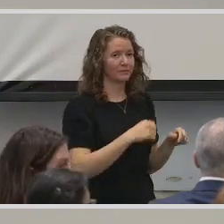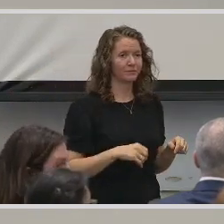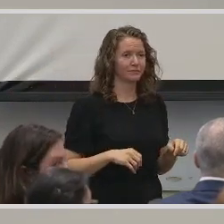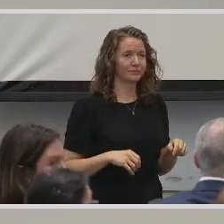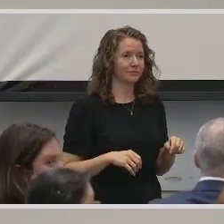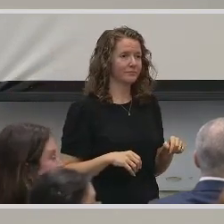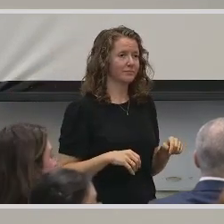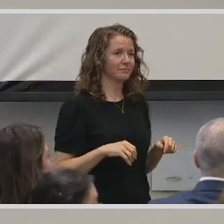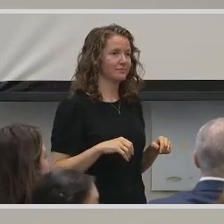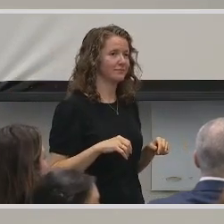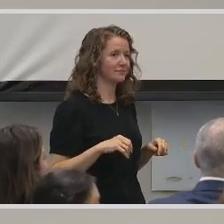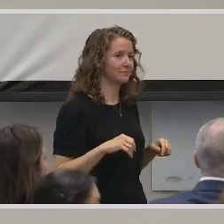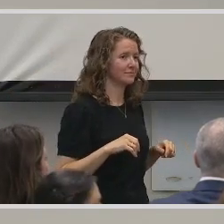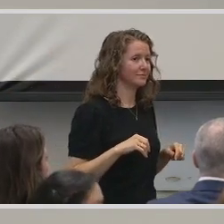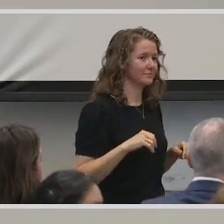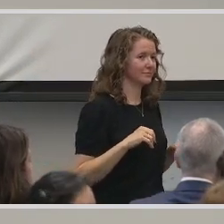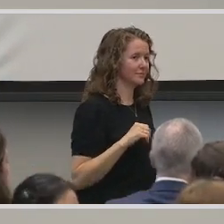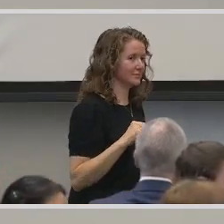I have two questions.